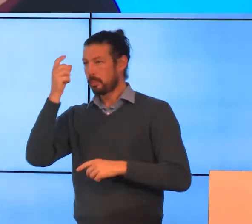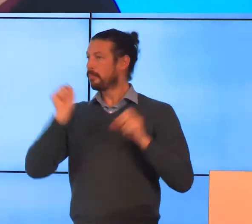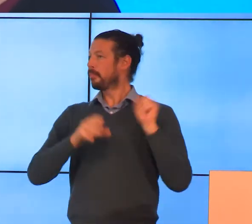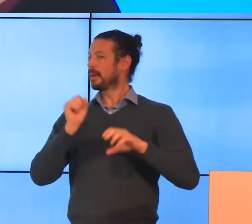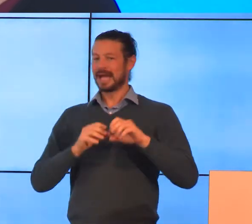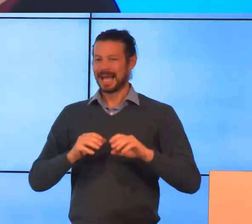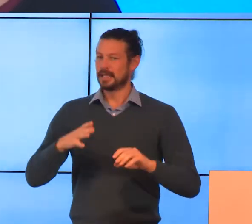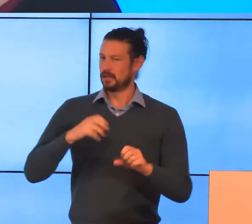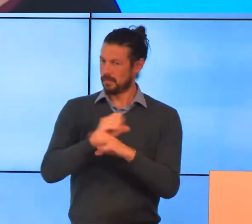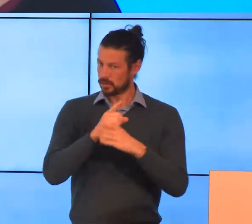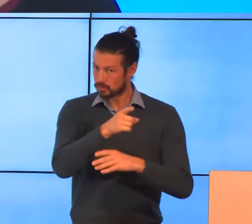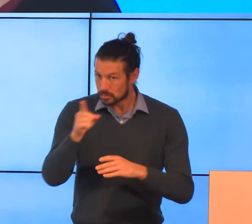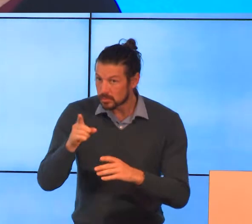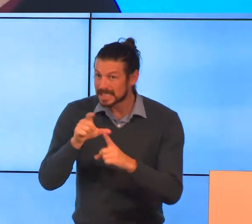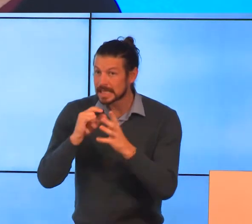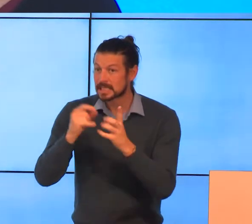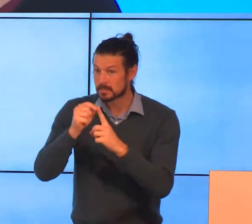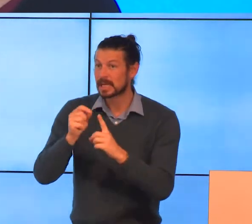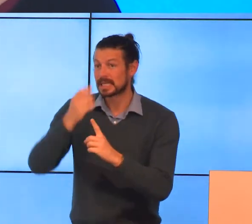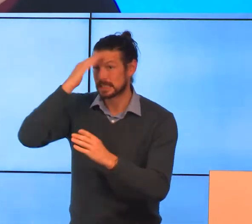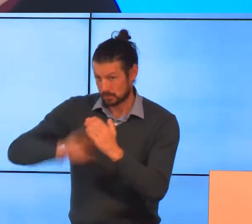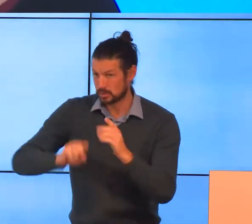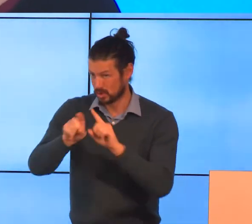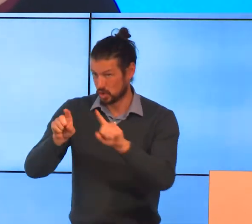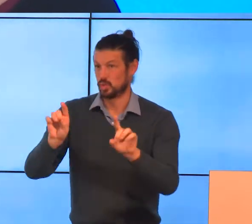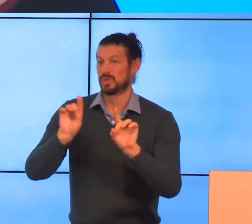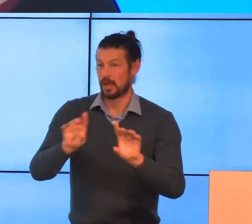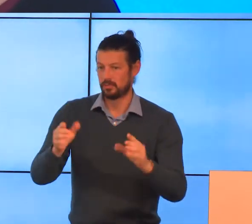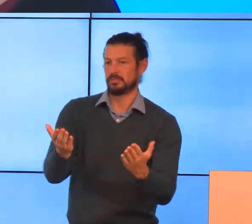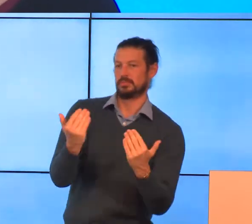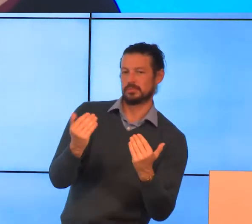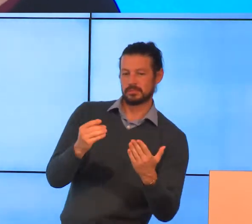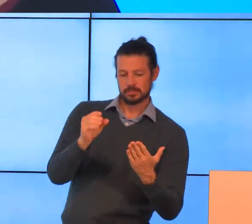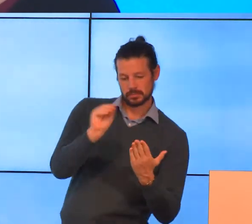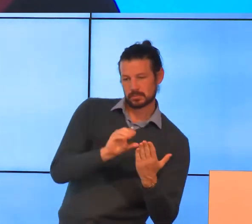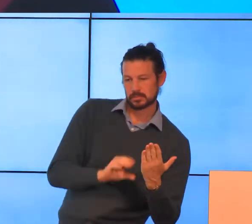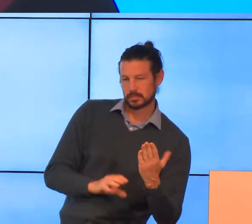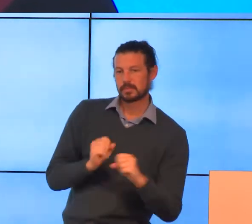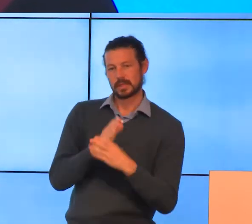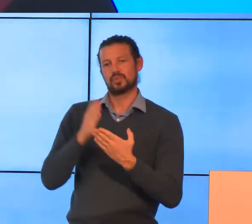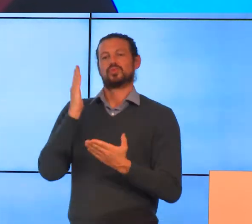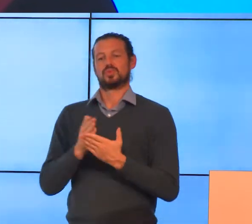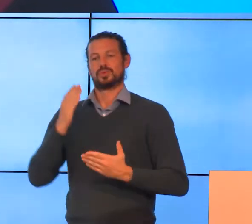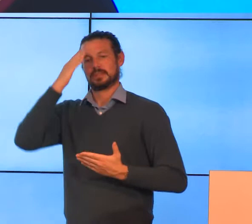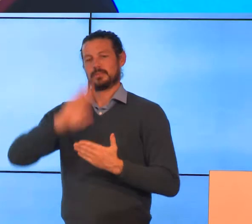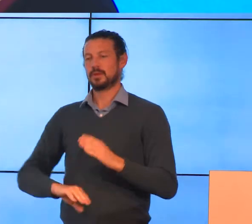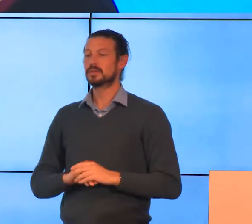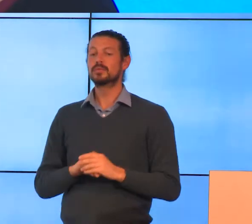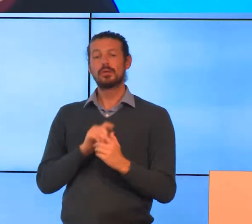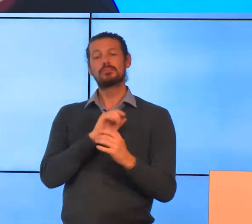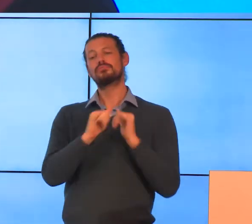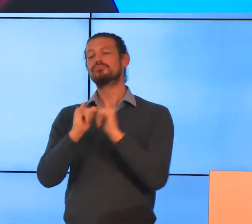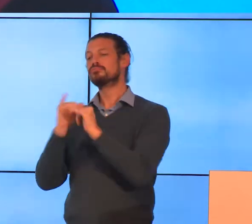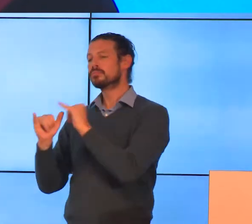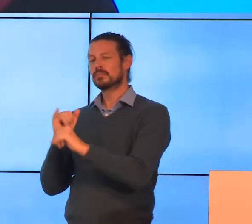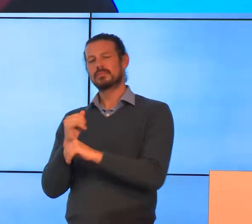going through a DSP application themselves or with family members. And we met with about 40 people to